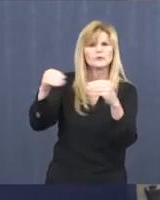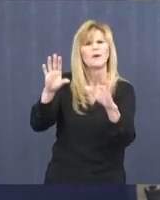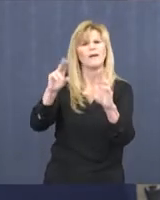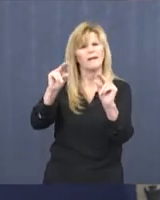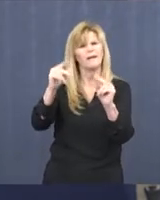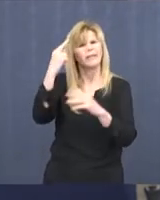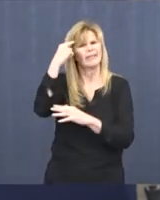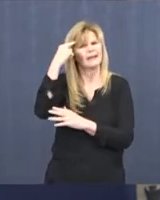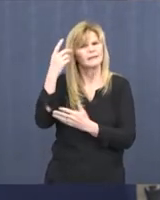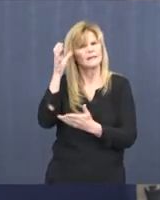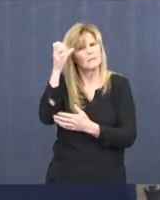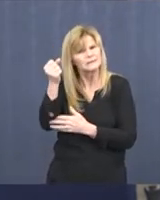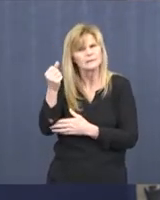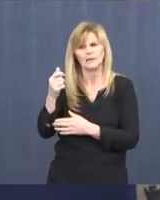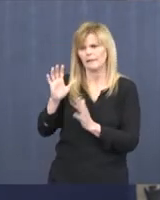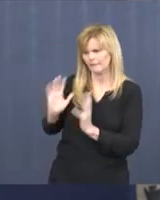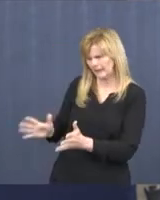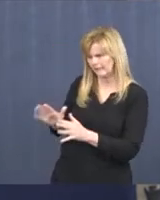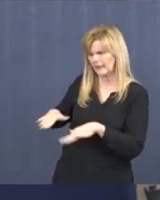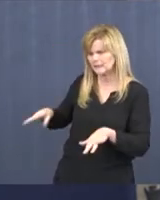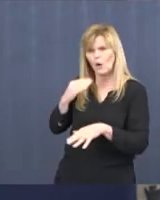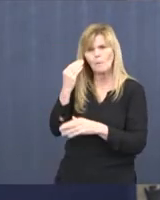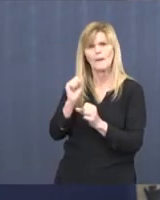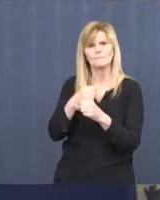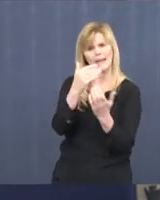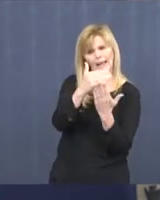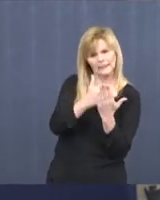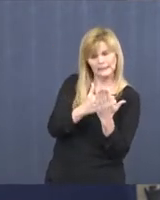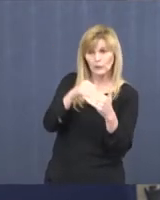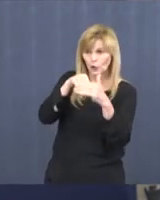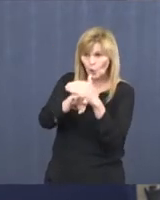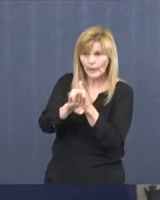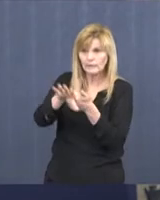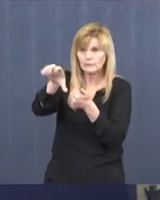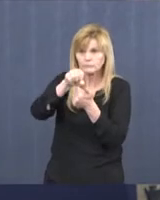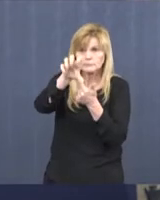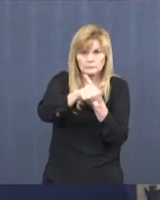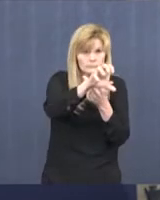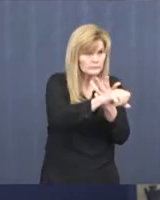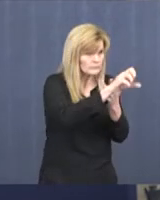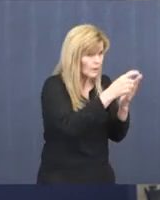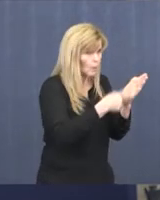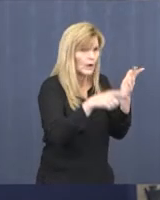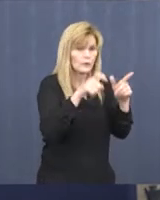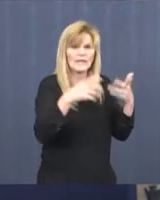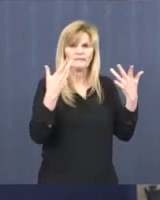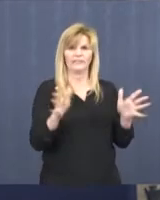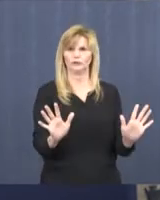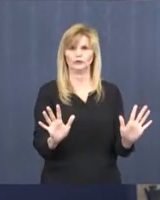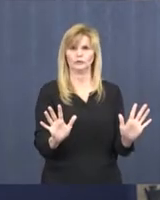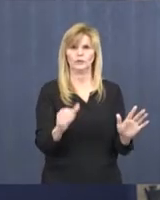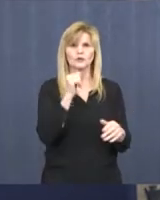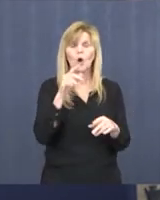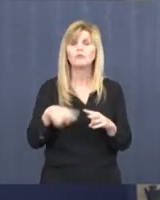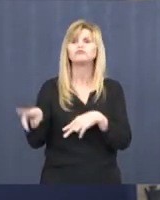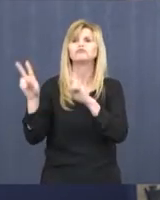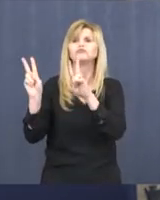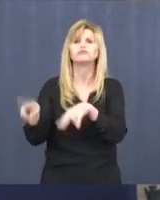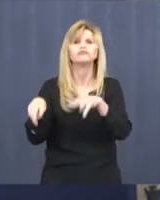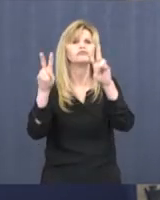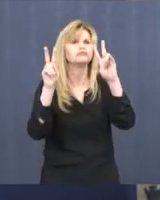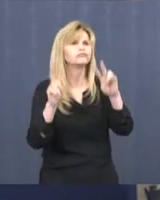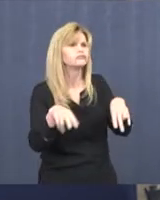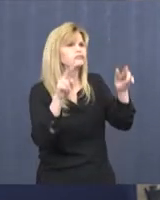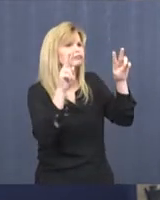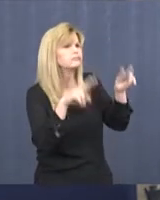really smart about things. Make a list. Be very deliberate when you go there. This isn't the time to wander all the aisles and